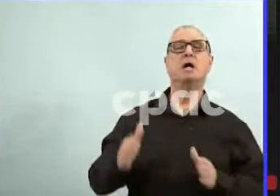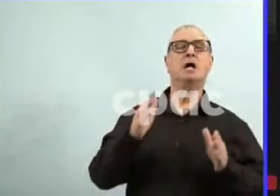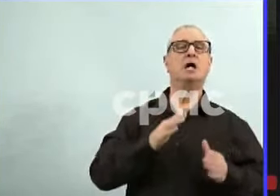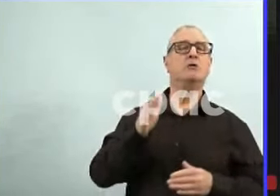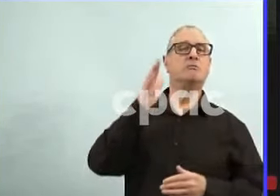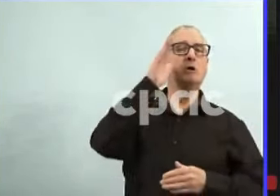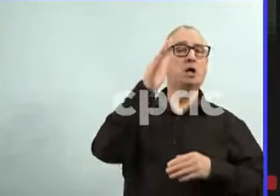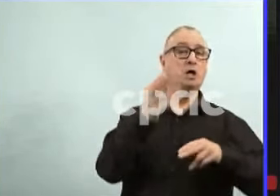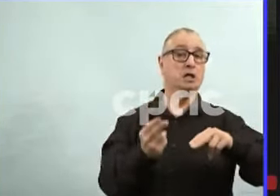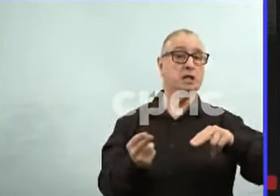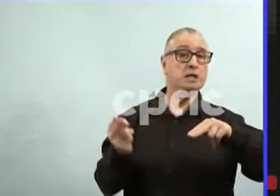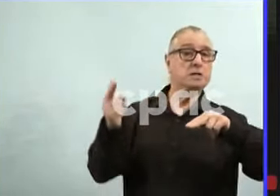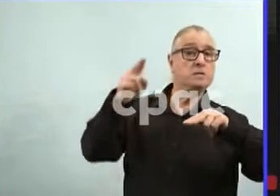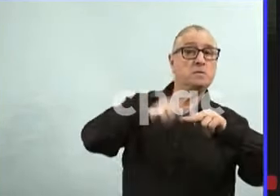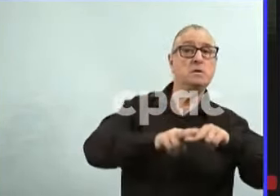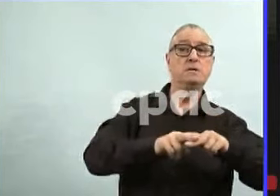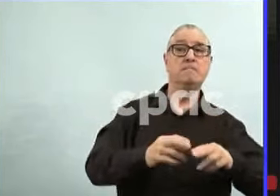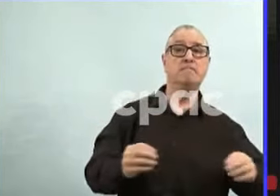system altogether?